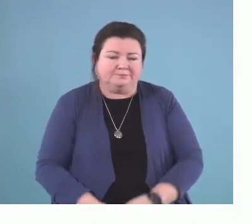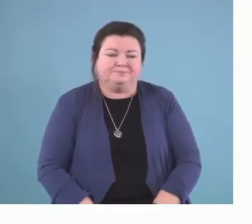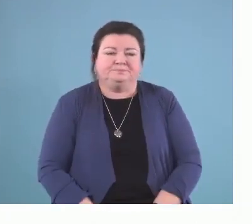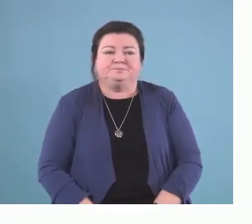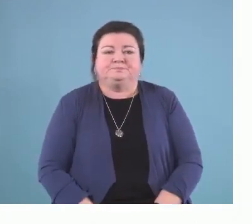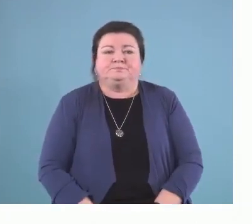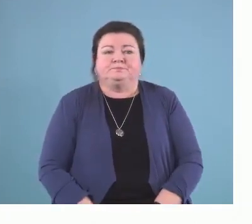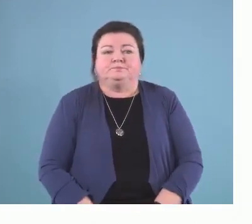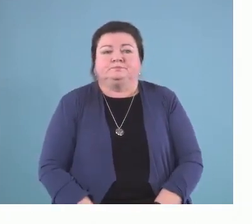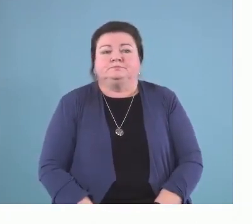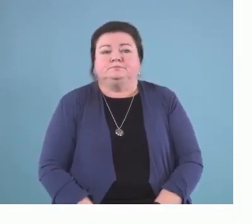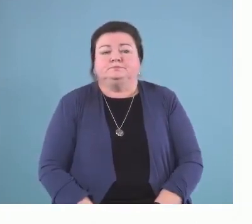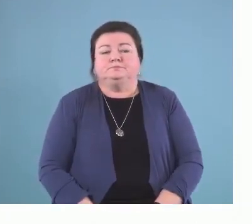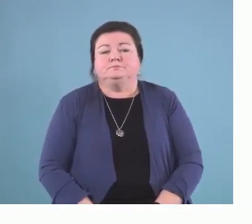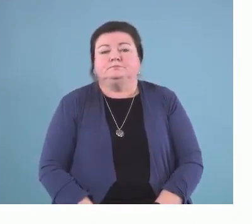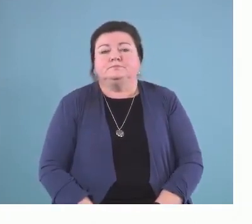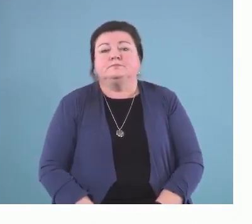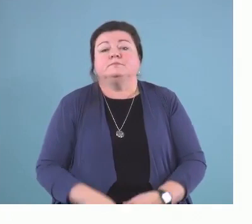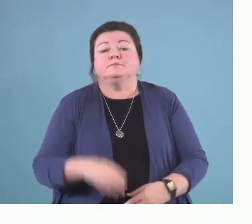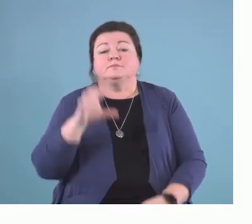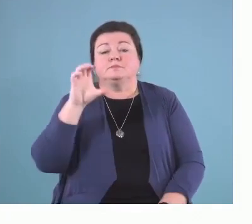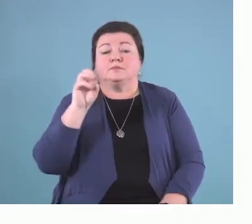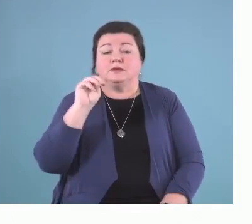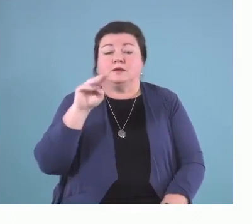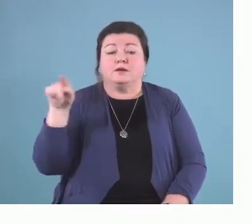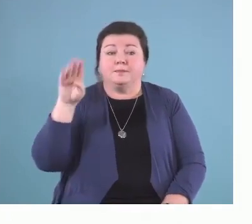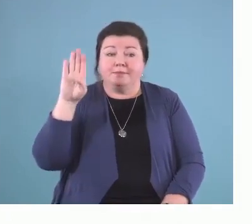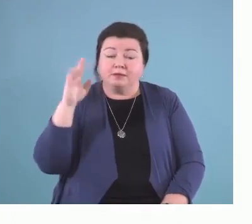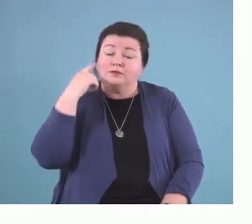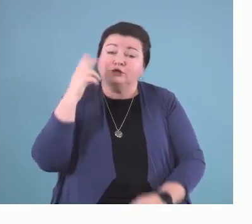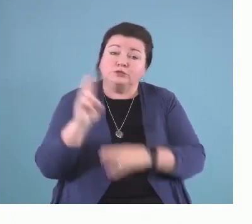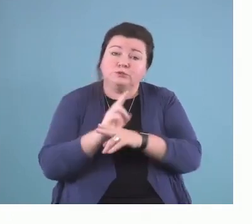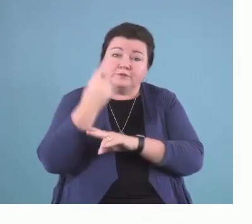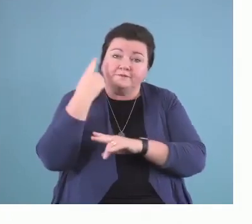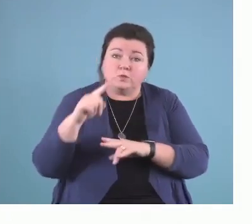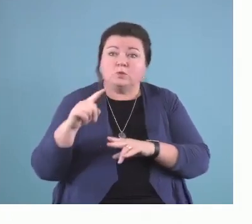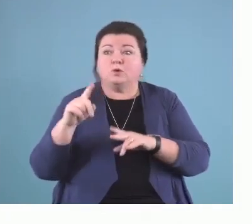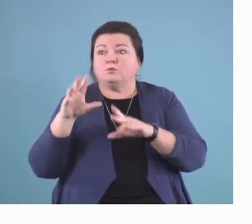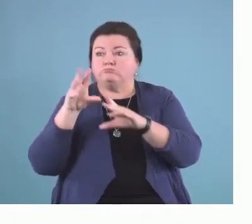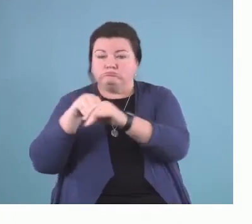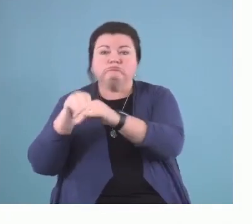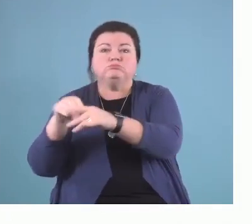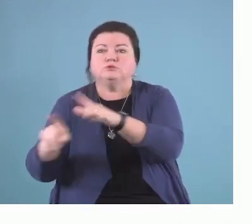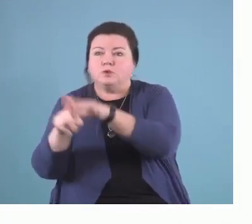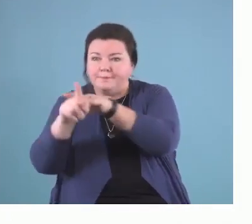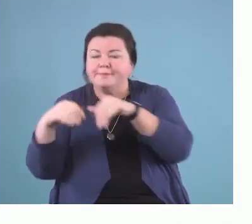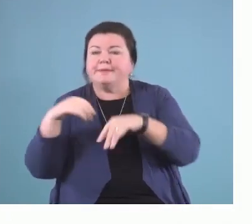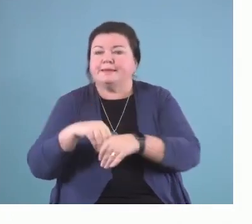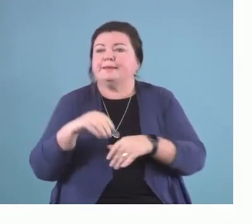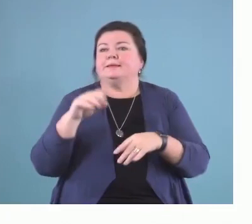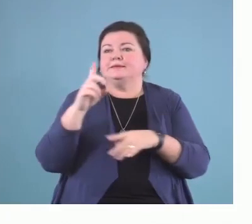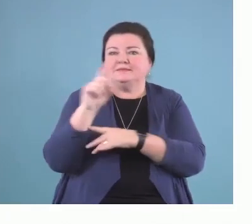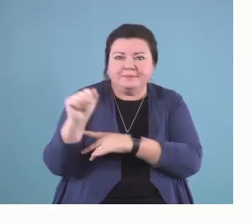It's being used frequently and lots within disability work and rehabilitation right now,